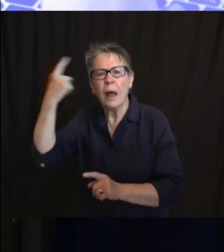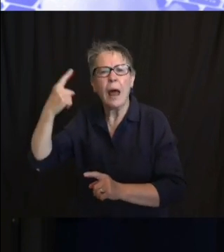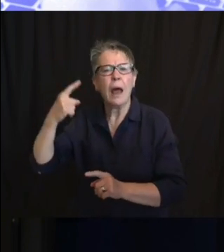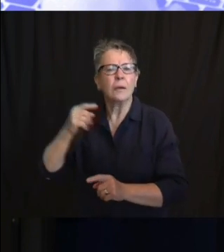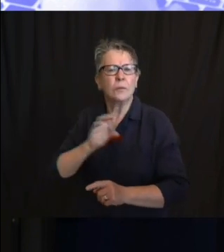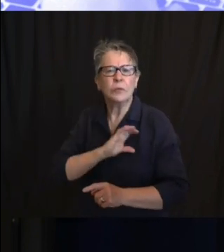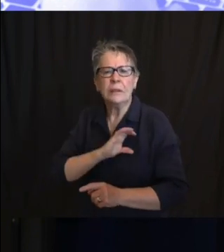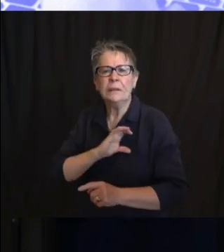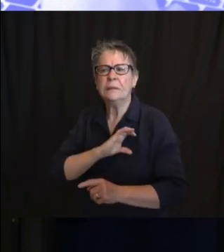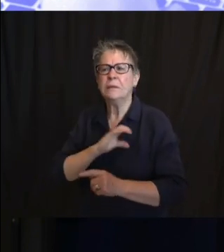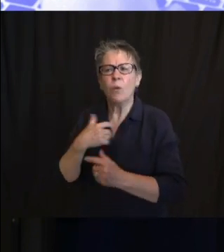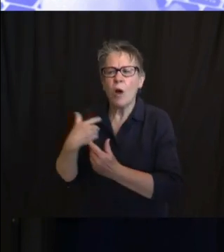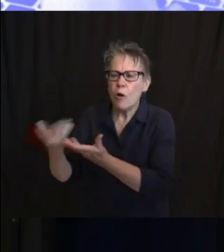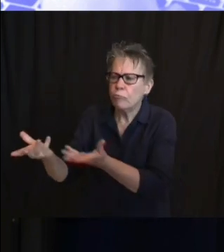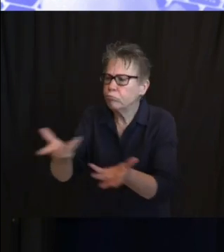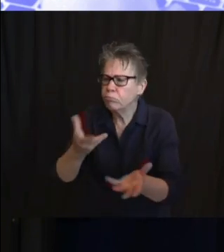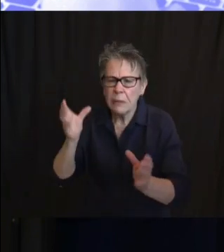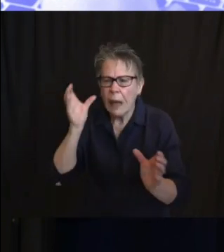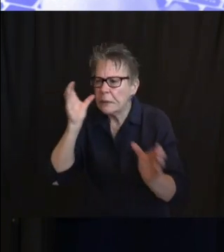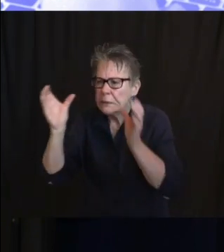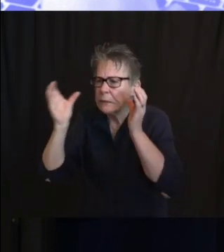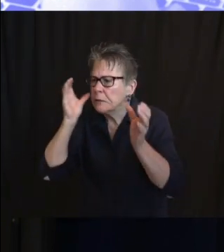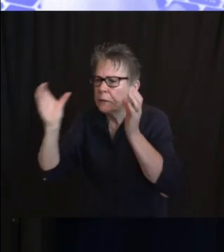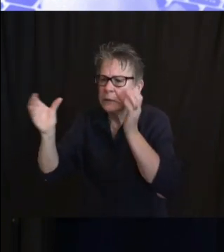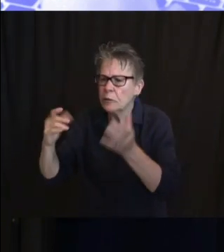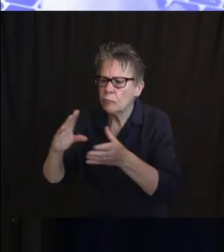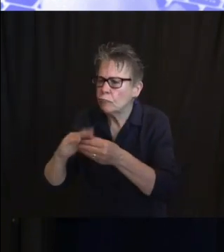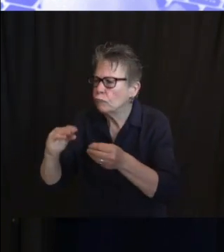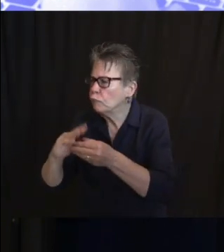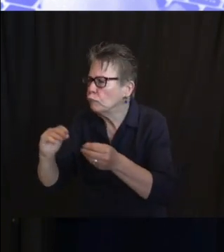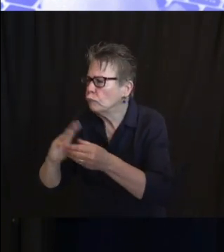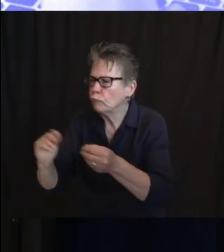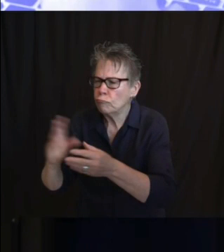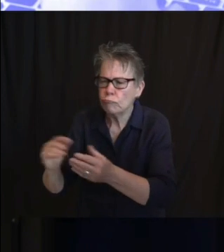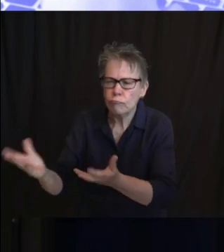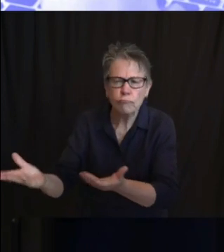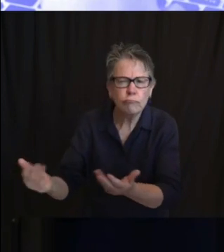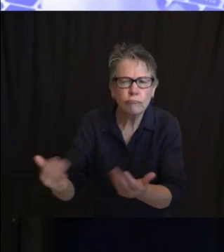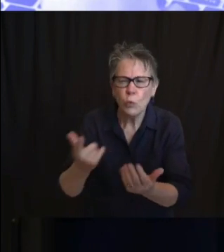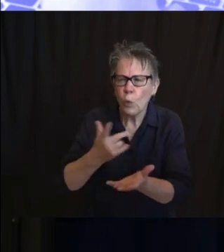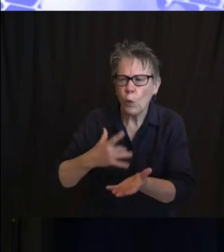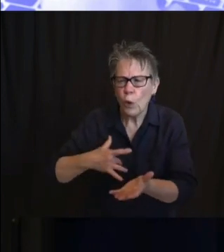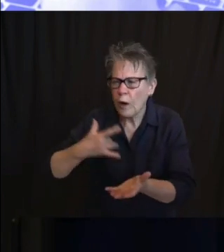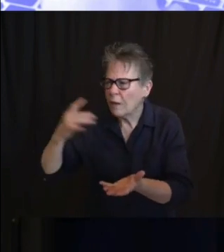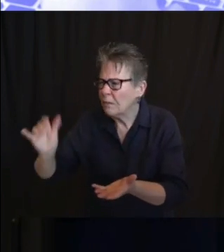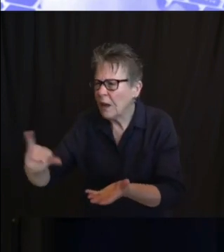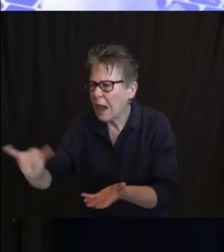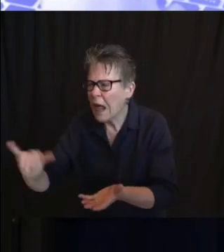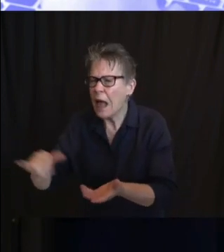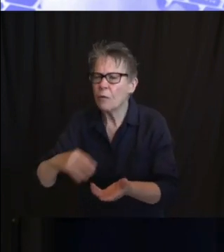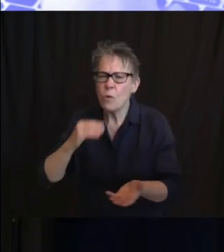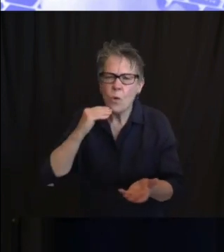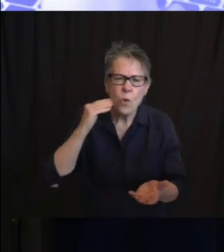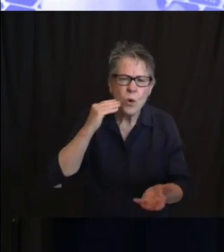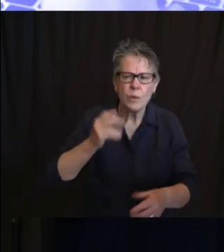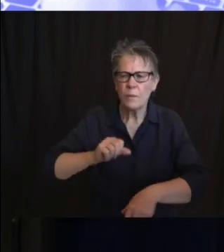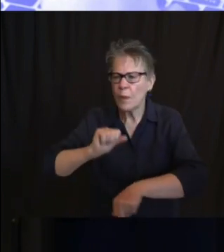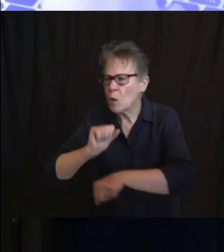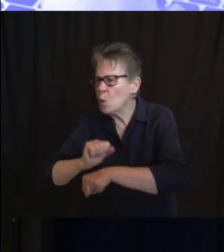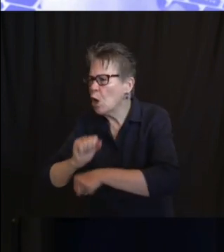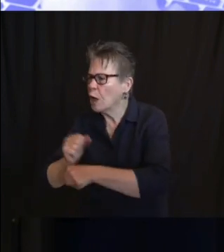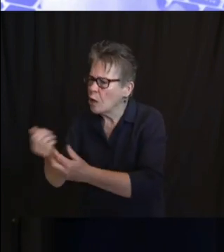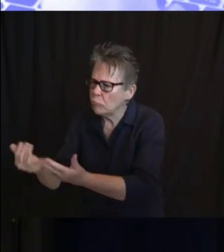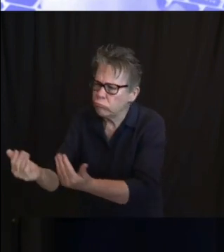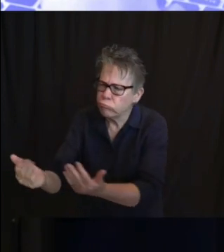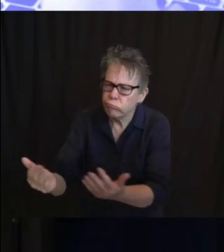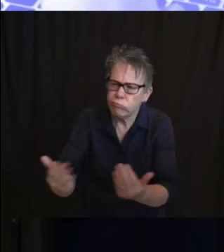what they are experiencing both at work and at home, I trust will make us all better